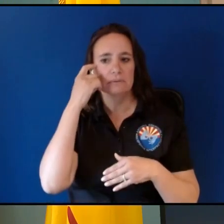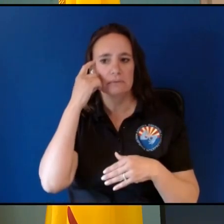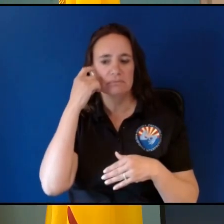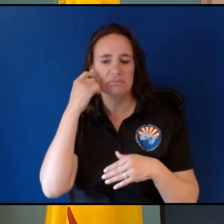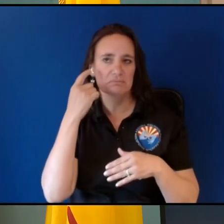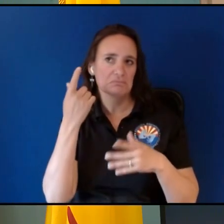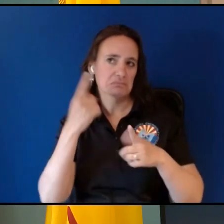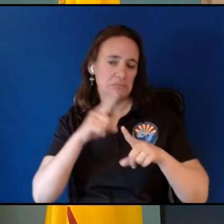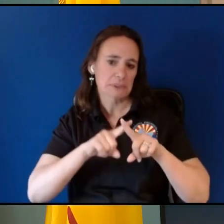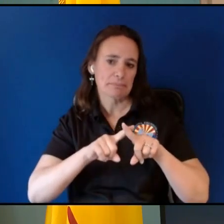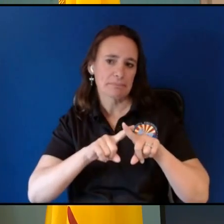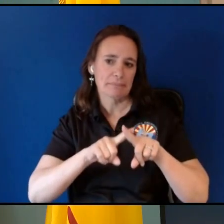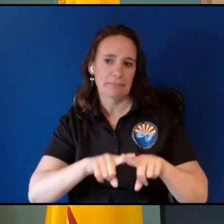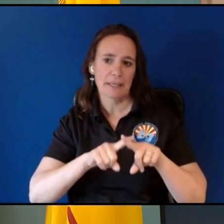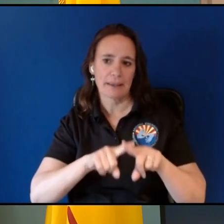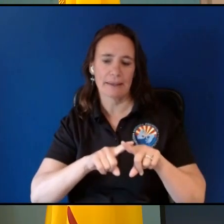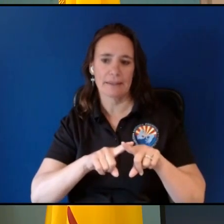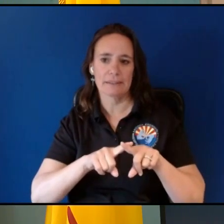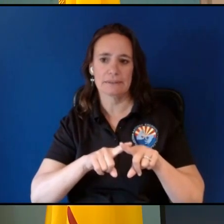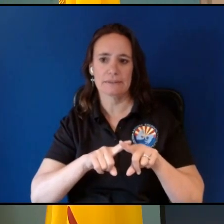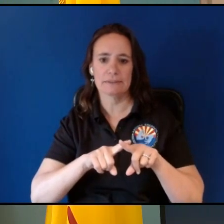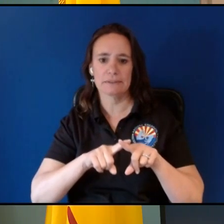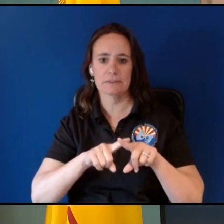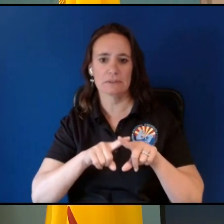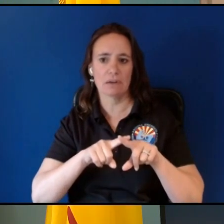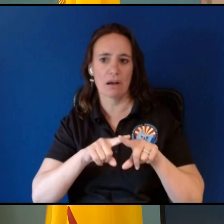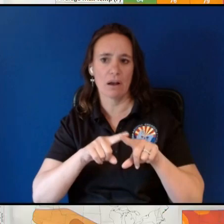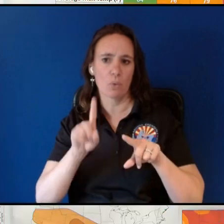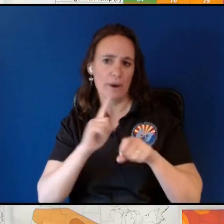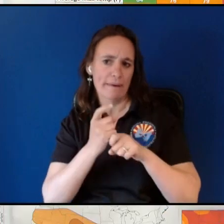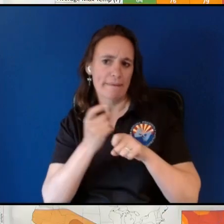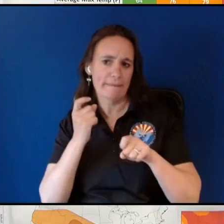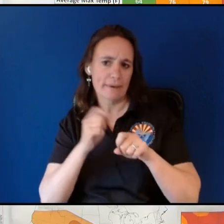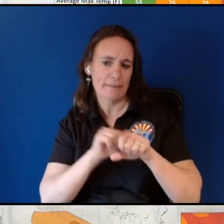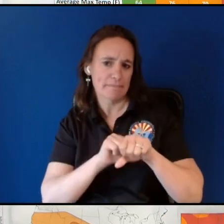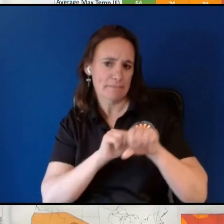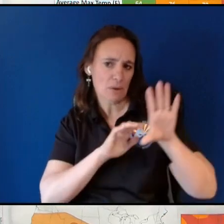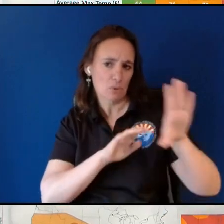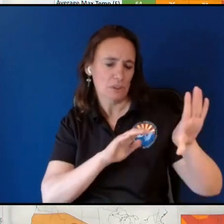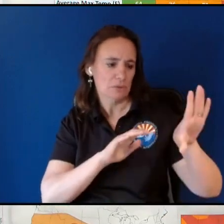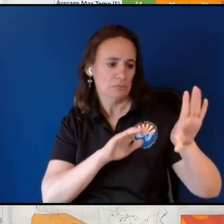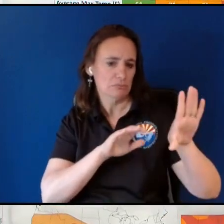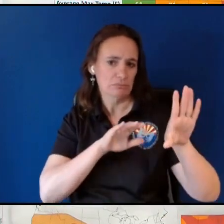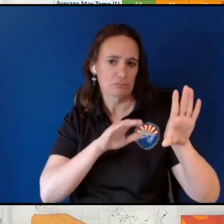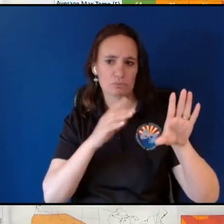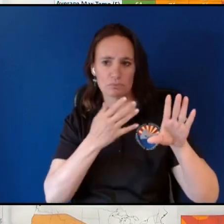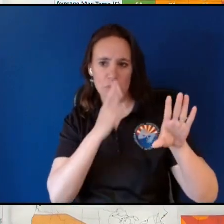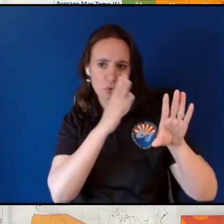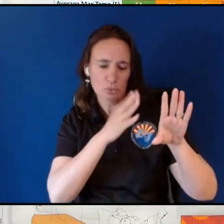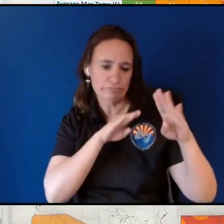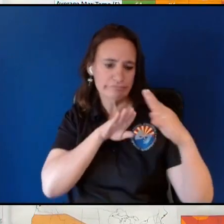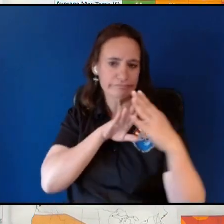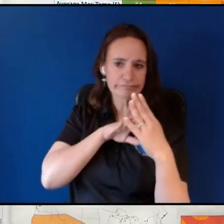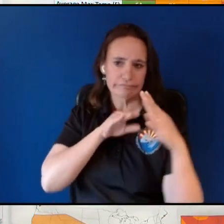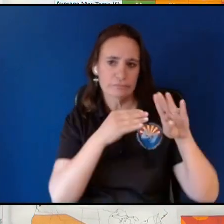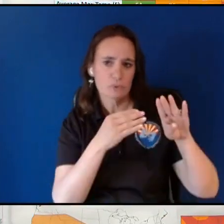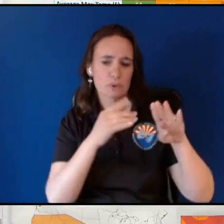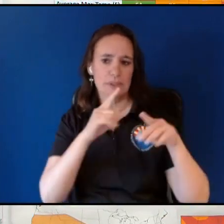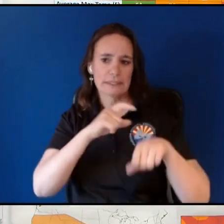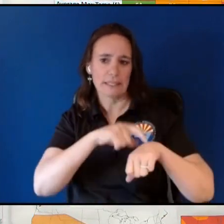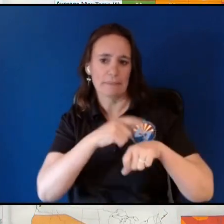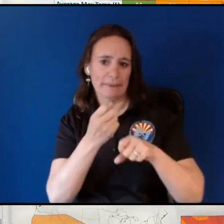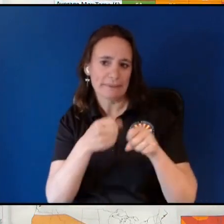on the direction that that slope faces as well as the time of year sun angle